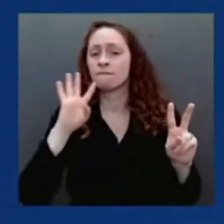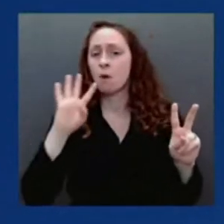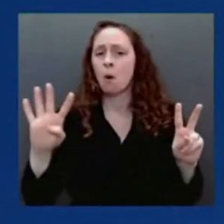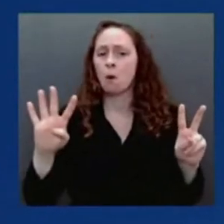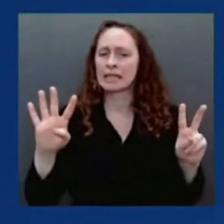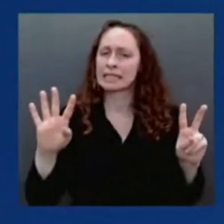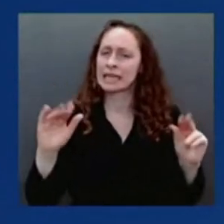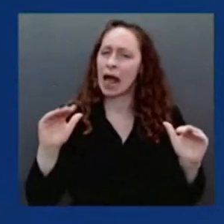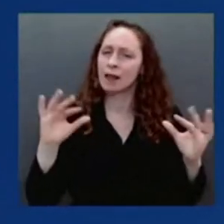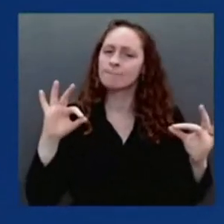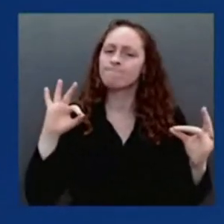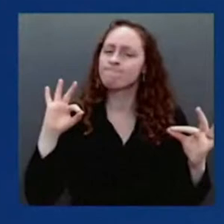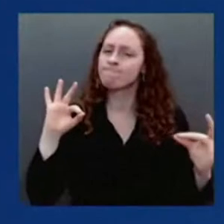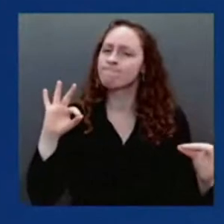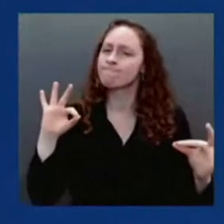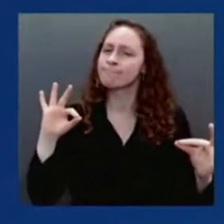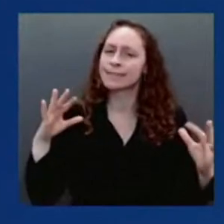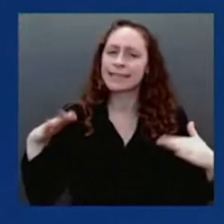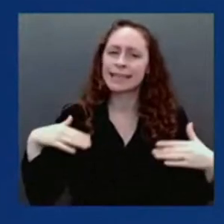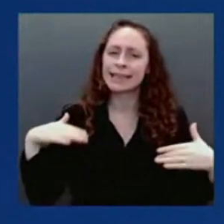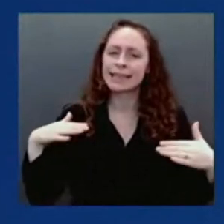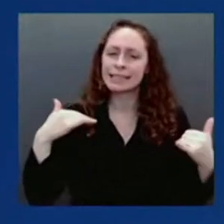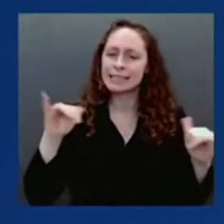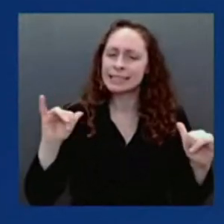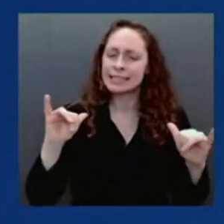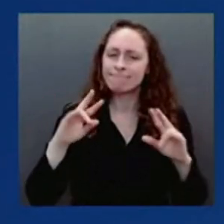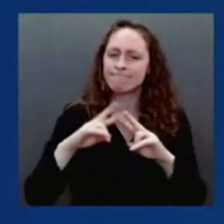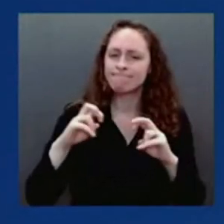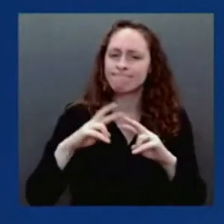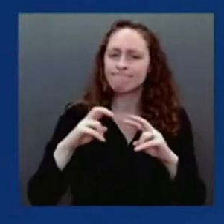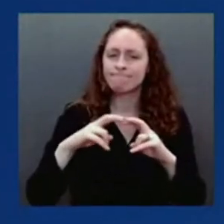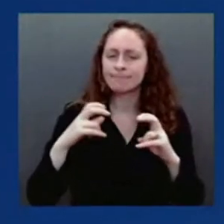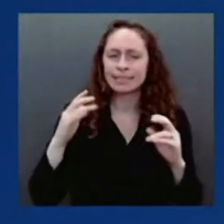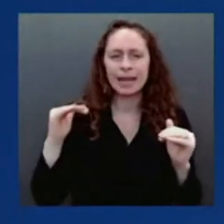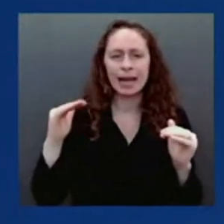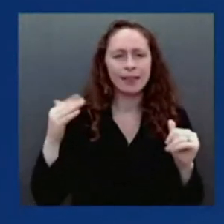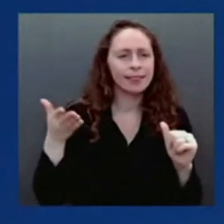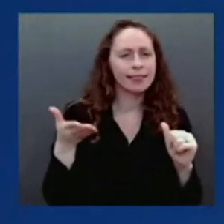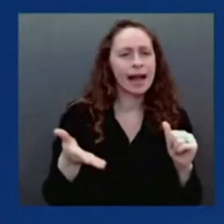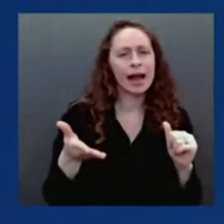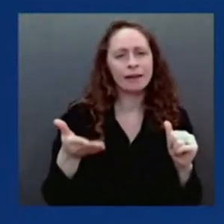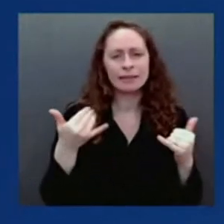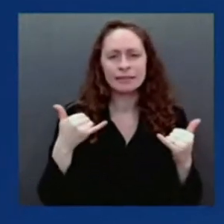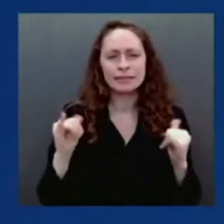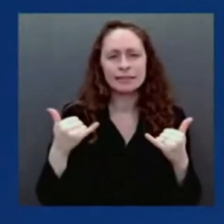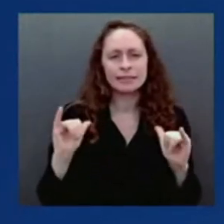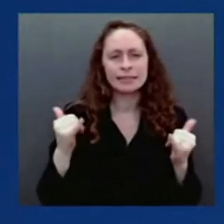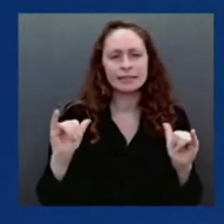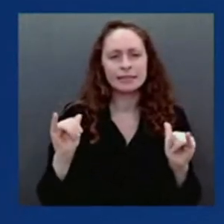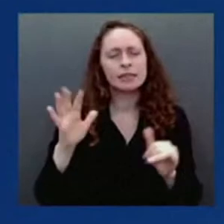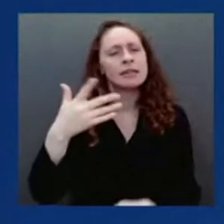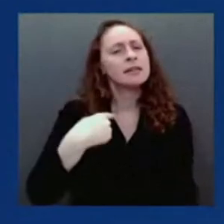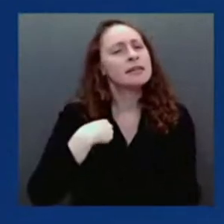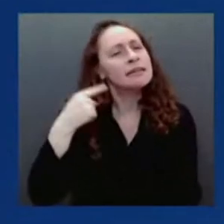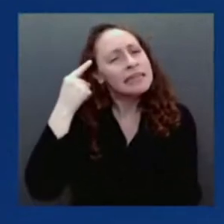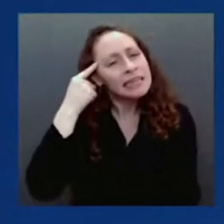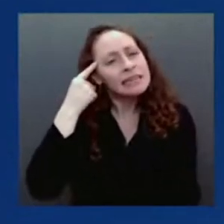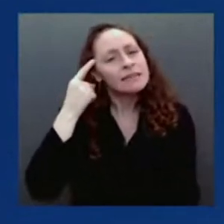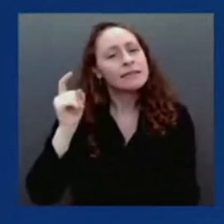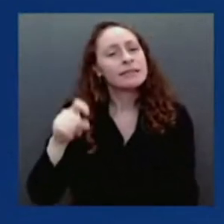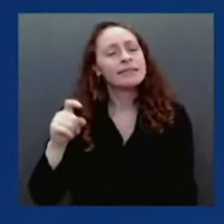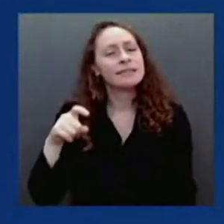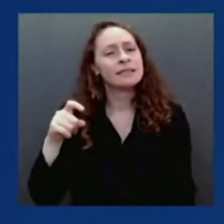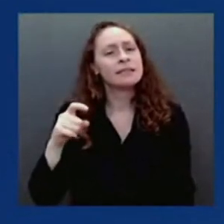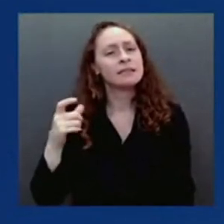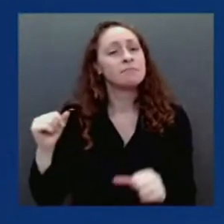like it will be a three-dose regimen. And I don't think we can predict when we will see an EUA with that because